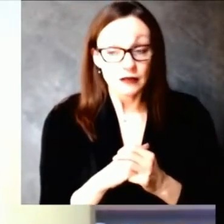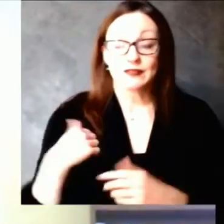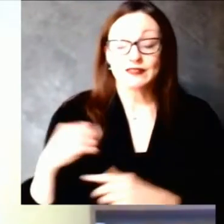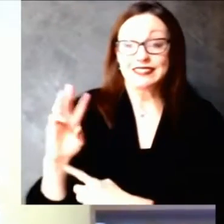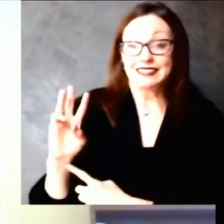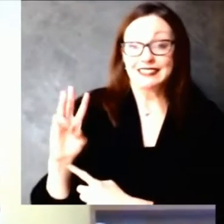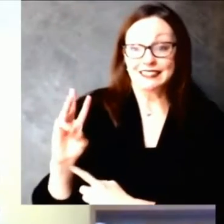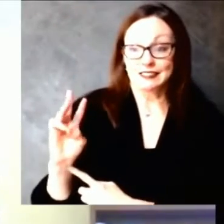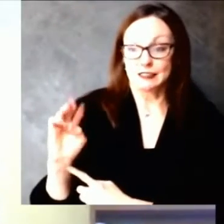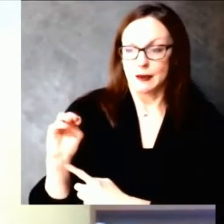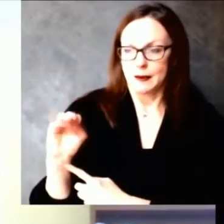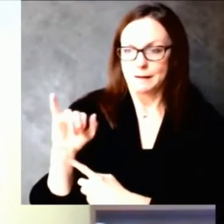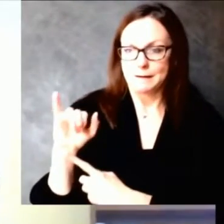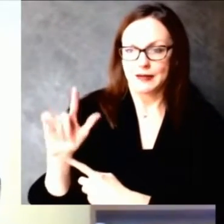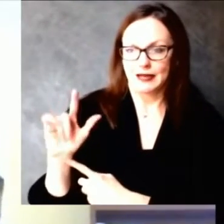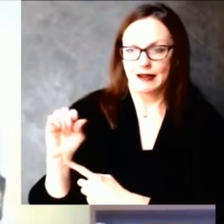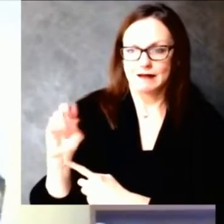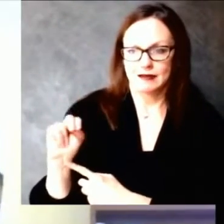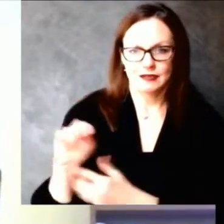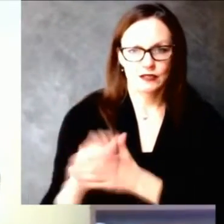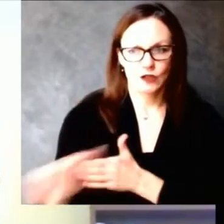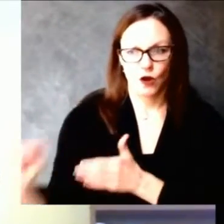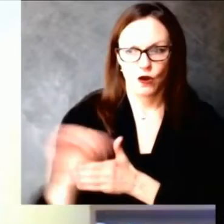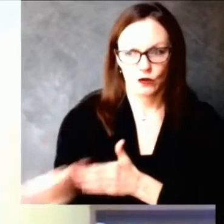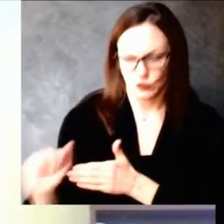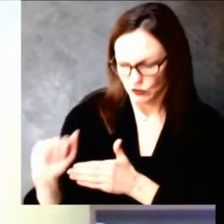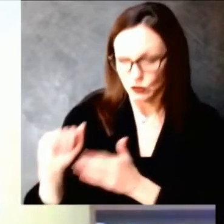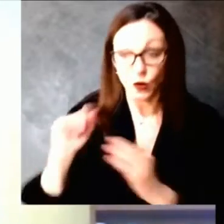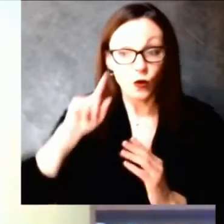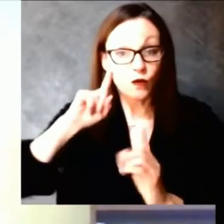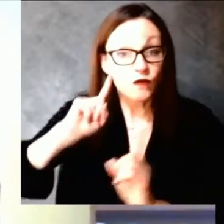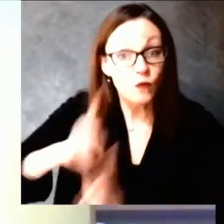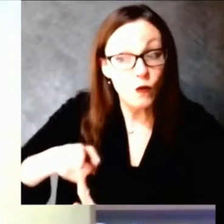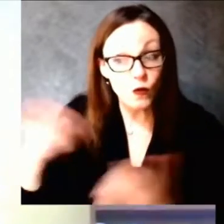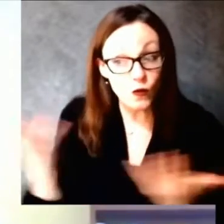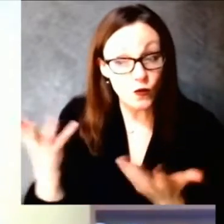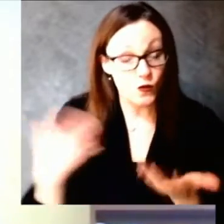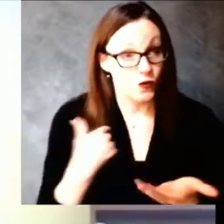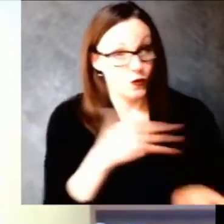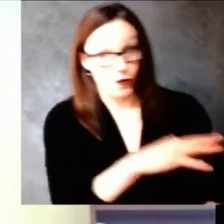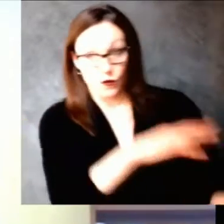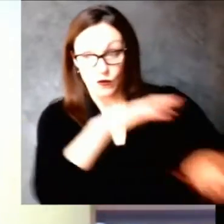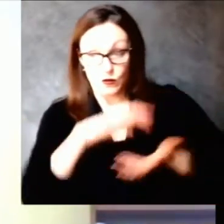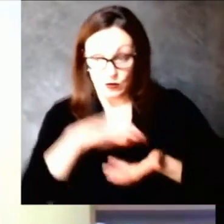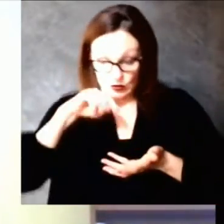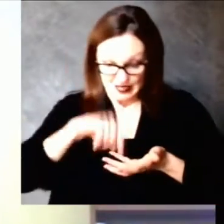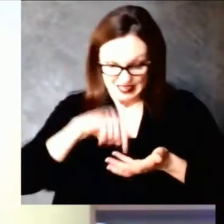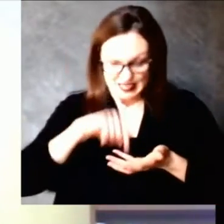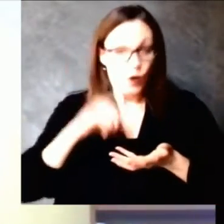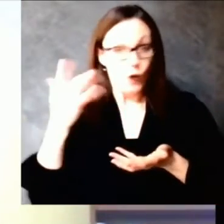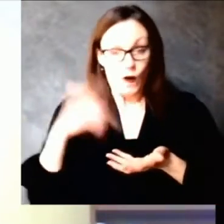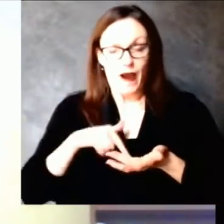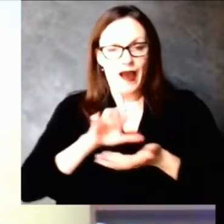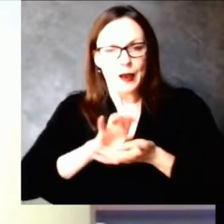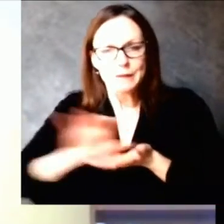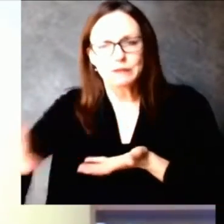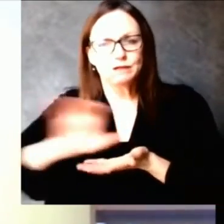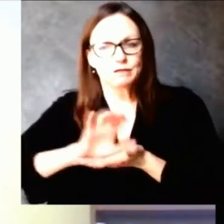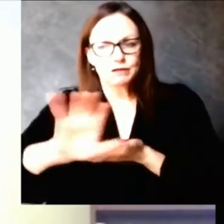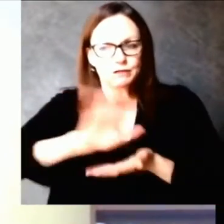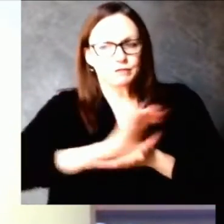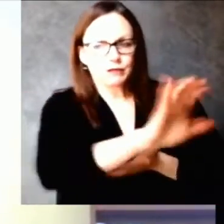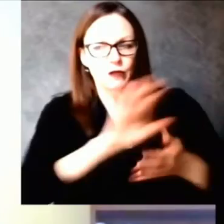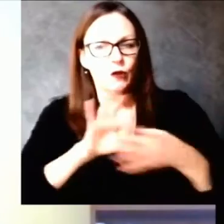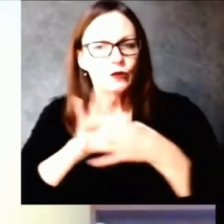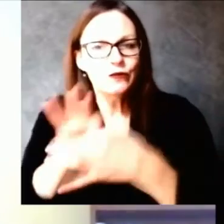close gaps in access to vaccine through programs like mobile vaccination teams, community-based clinics,